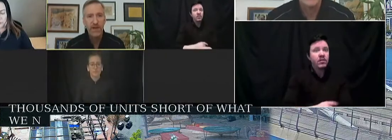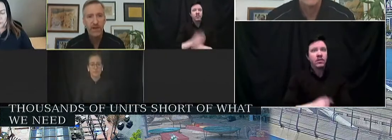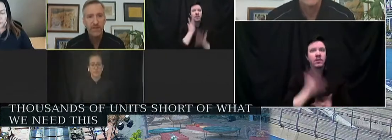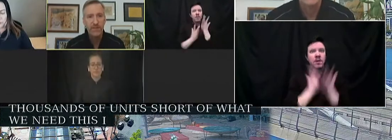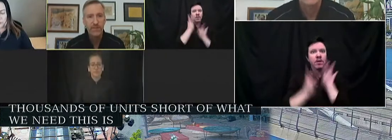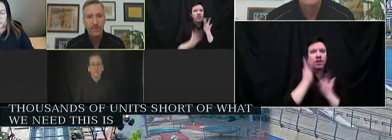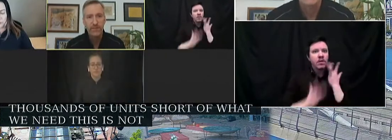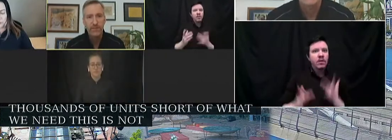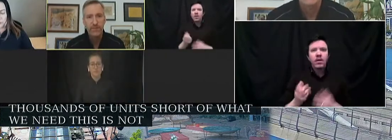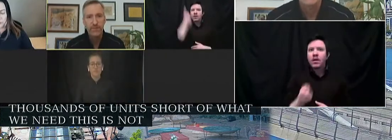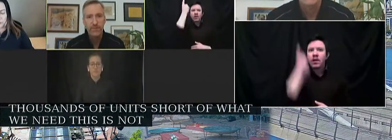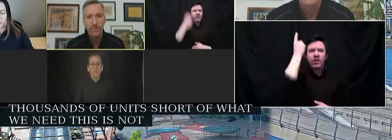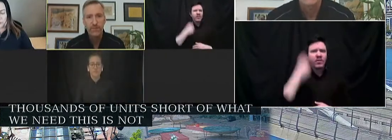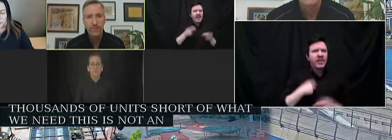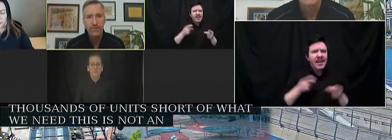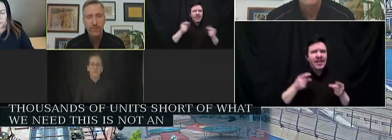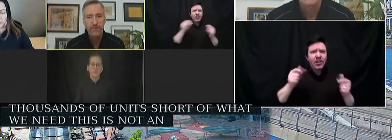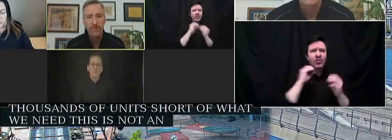overnight fix.